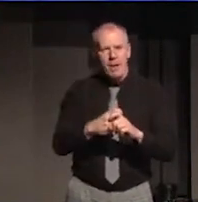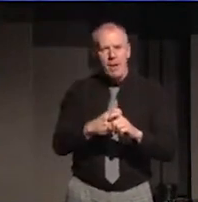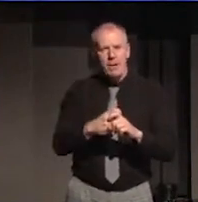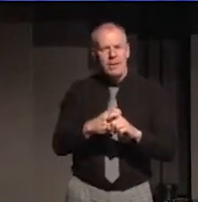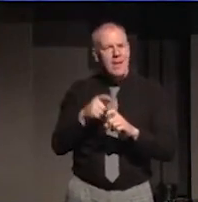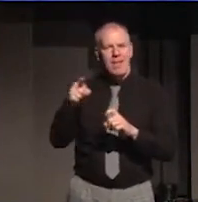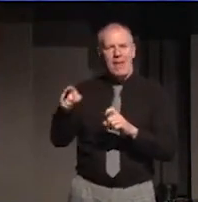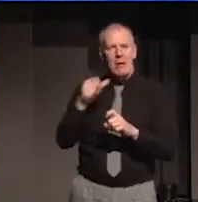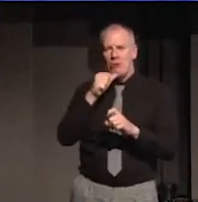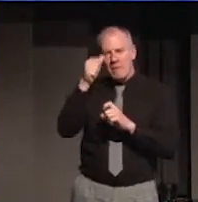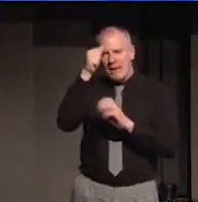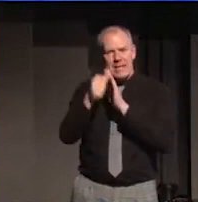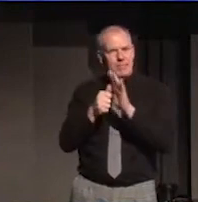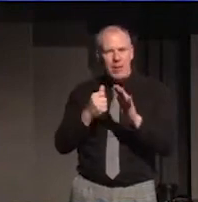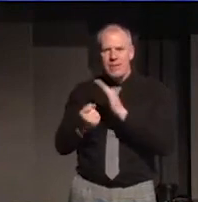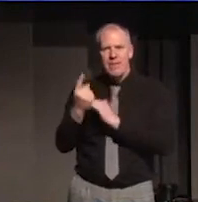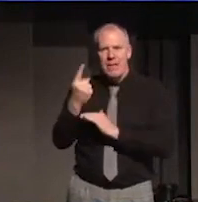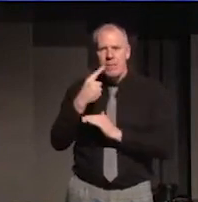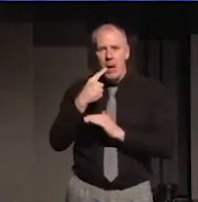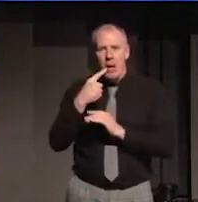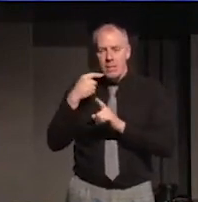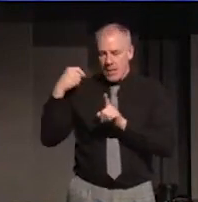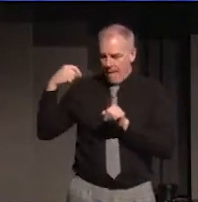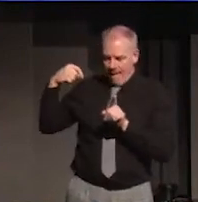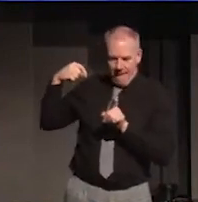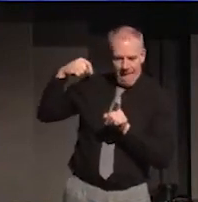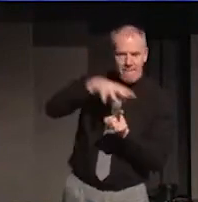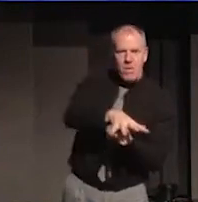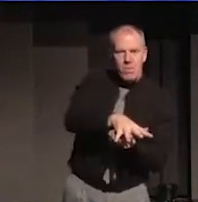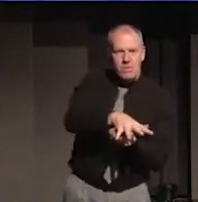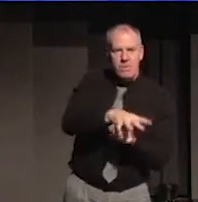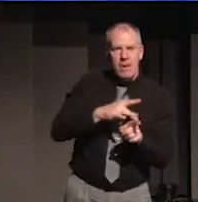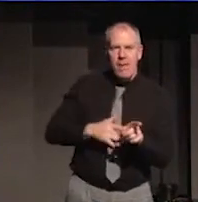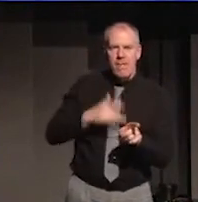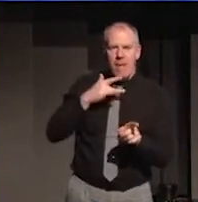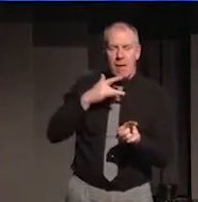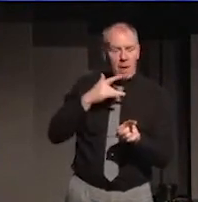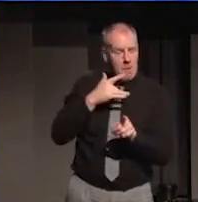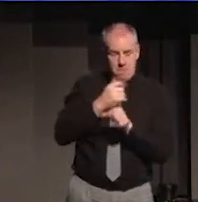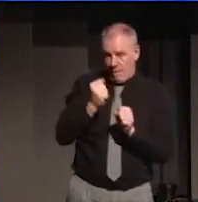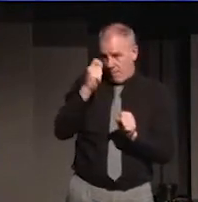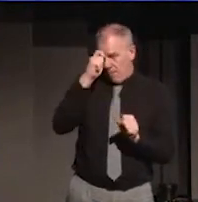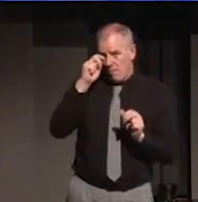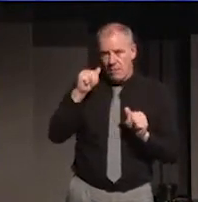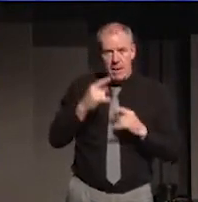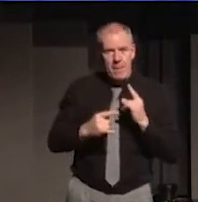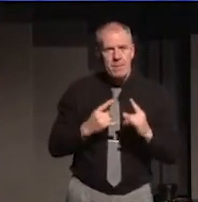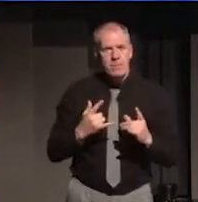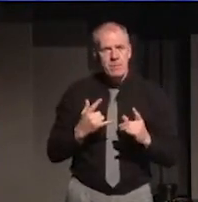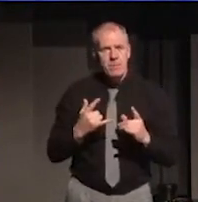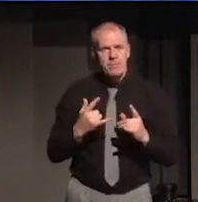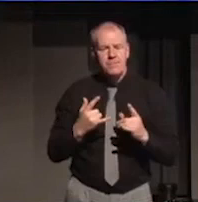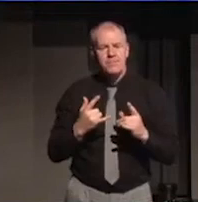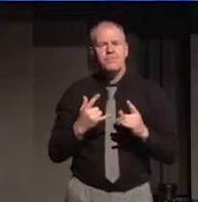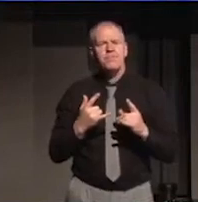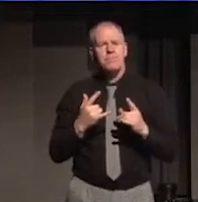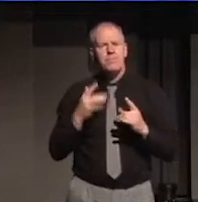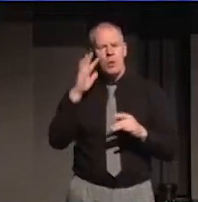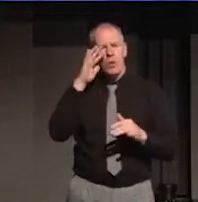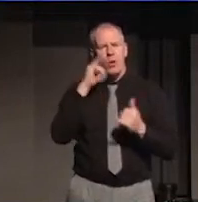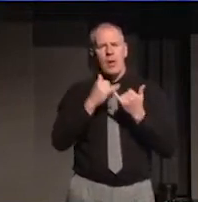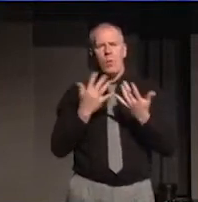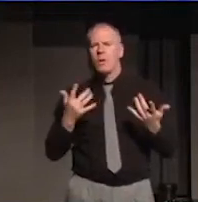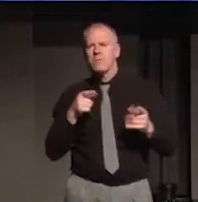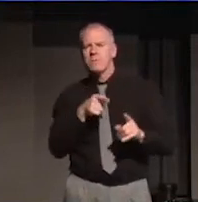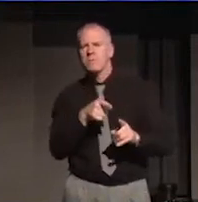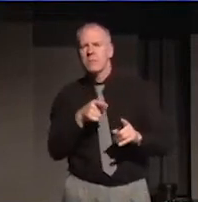didn't personally experience but that have massively impacted on their lives in a way that I never thought possible. It turns out